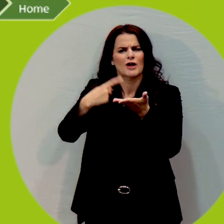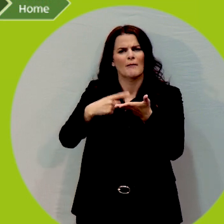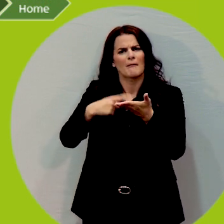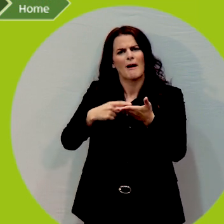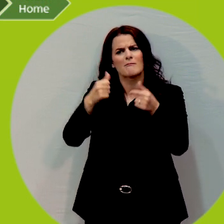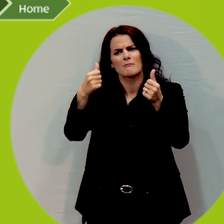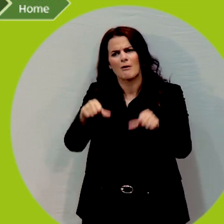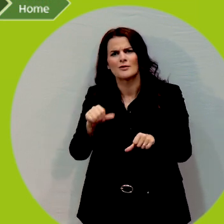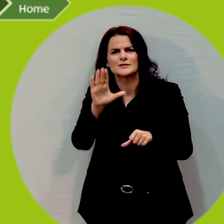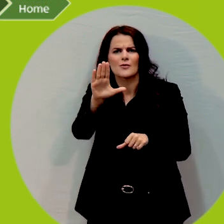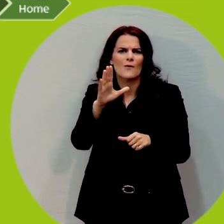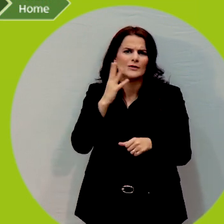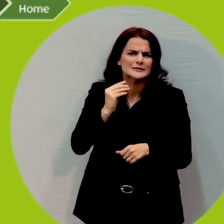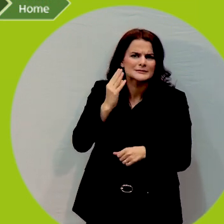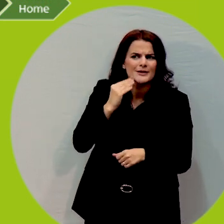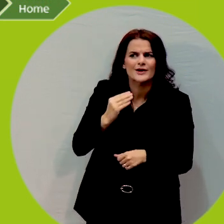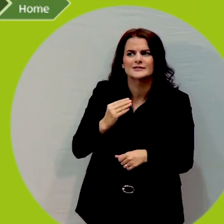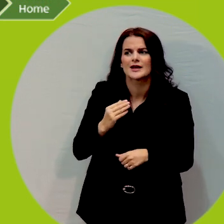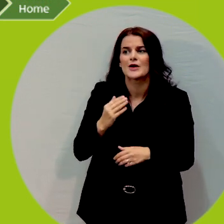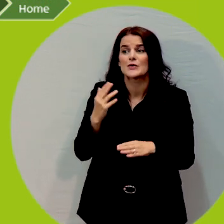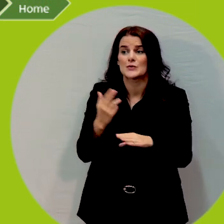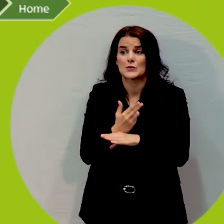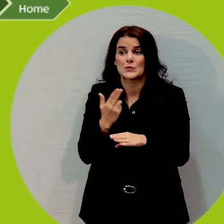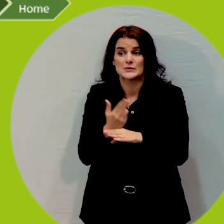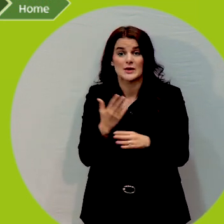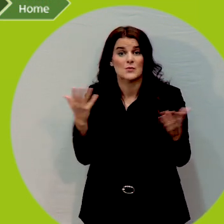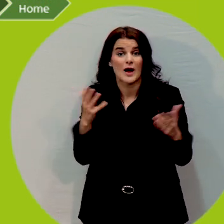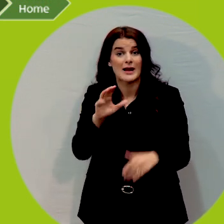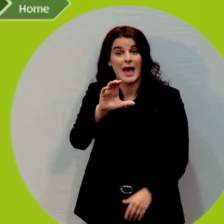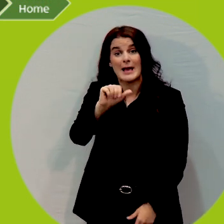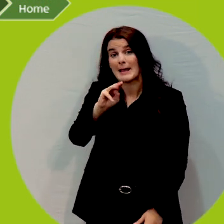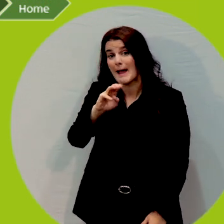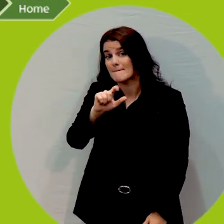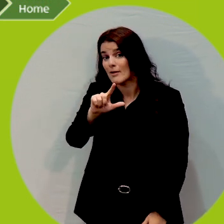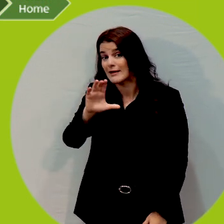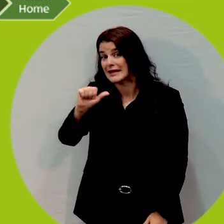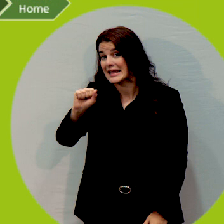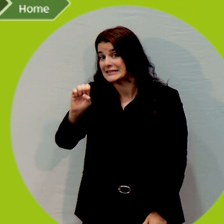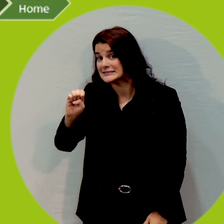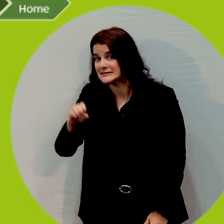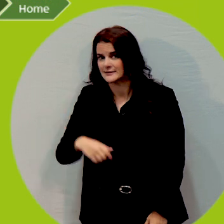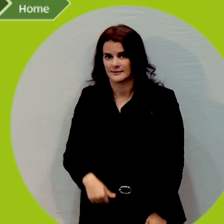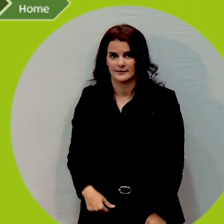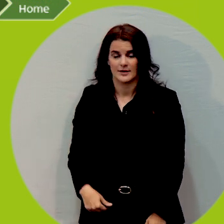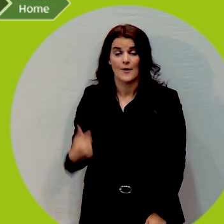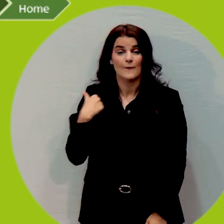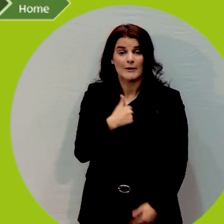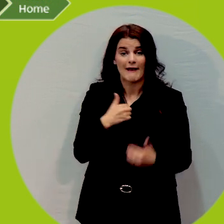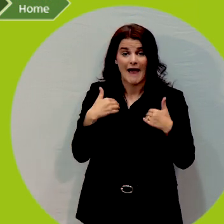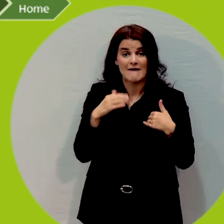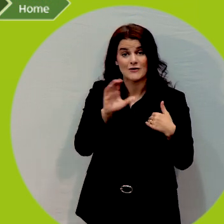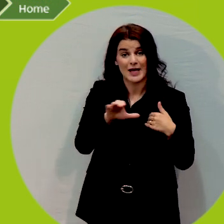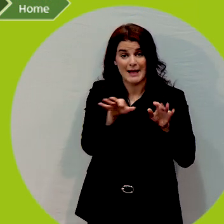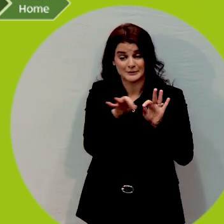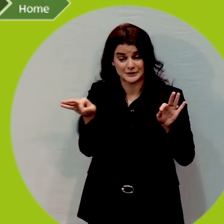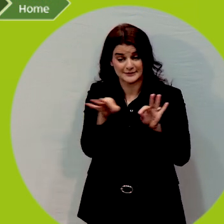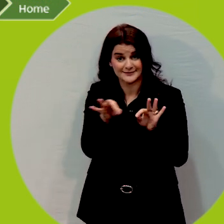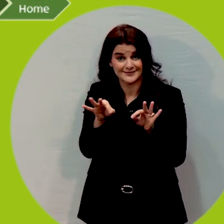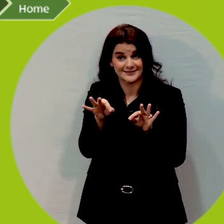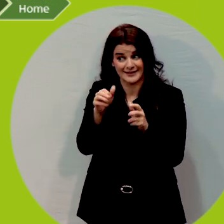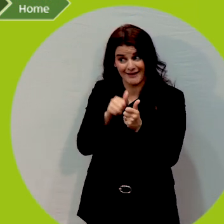accessible? Are we using CamelT? Do we have captions on videos?